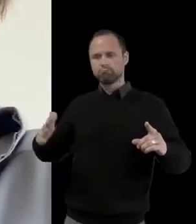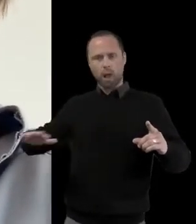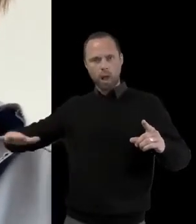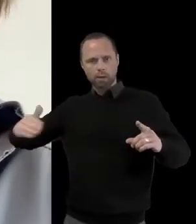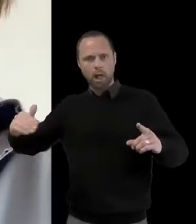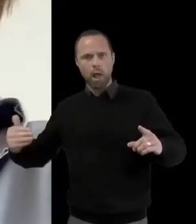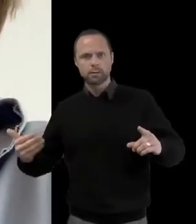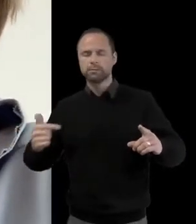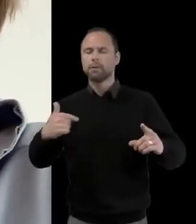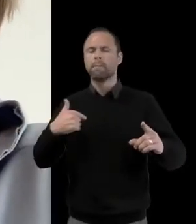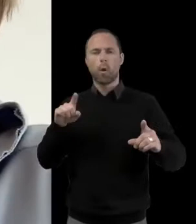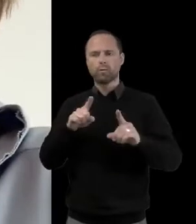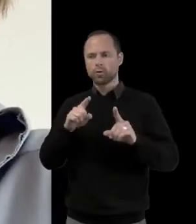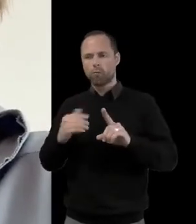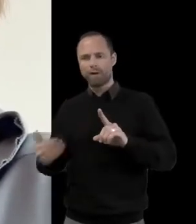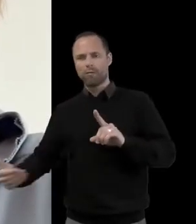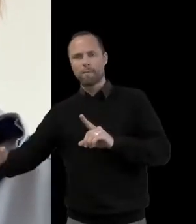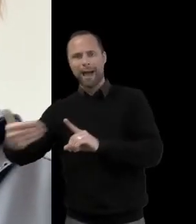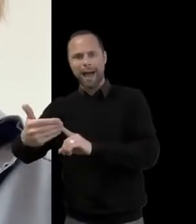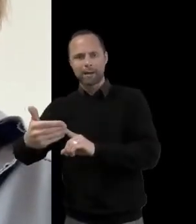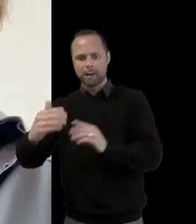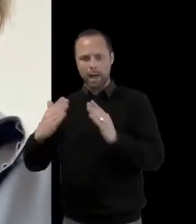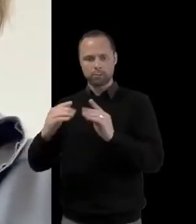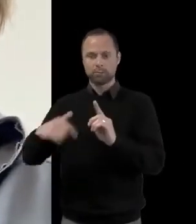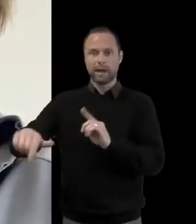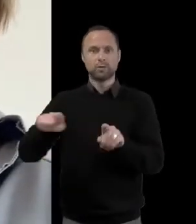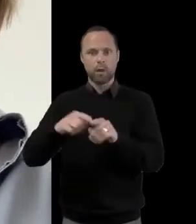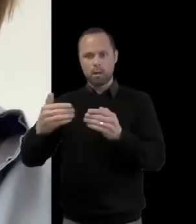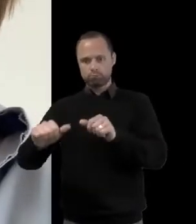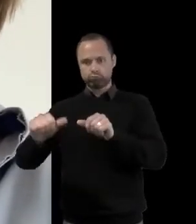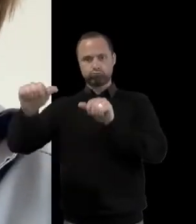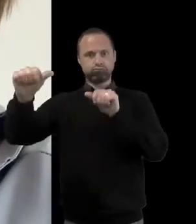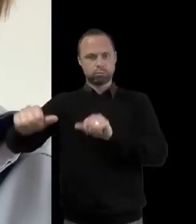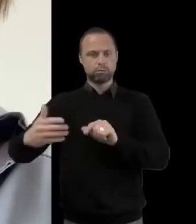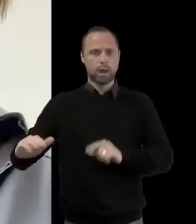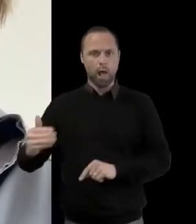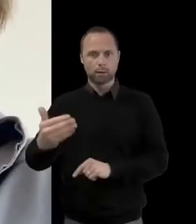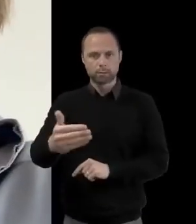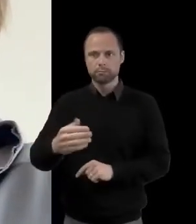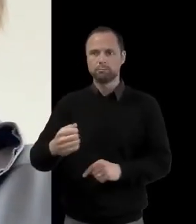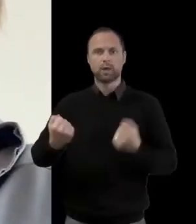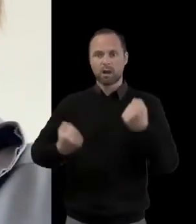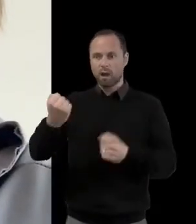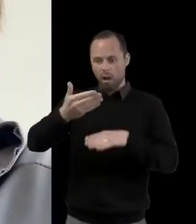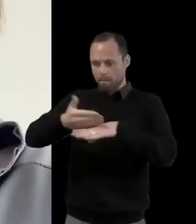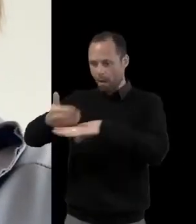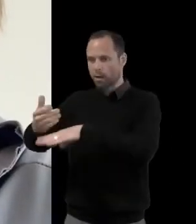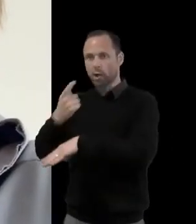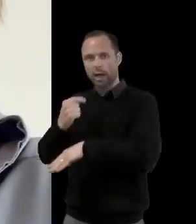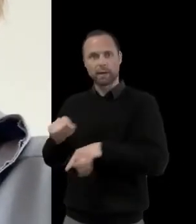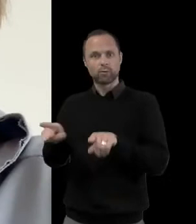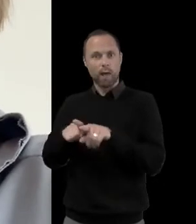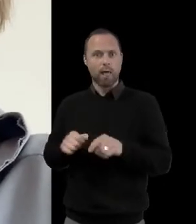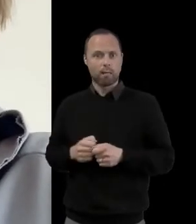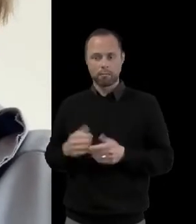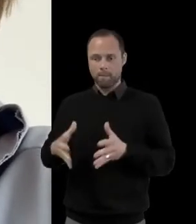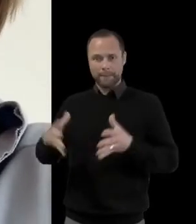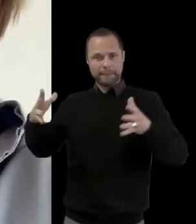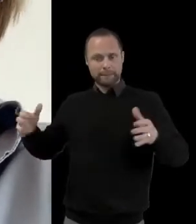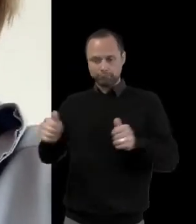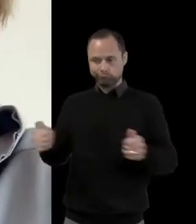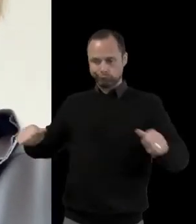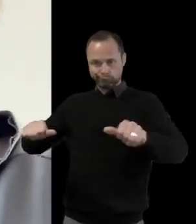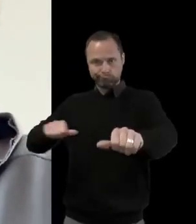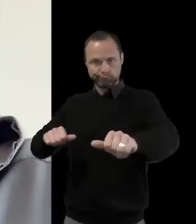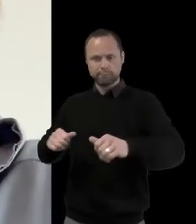an extensive back garden as well, and a nice driveway at the end of that. And so what we feel